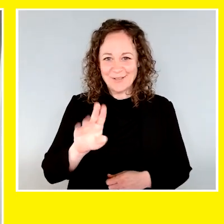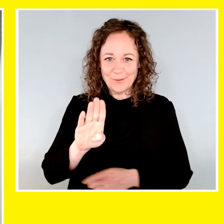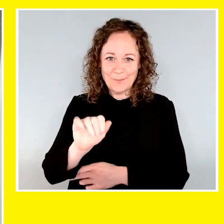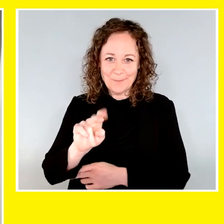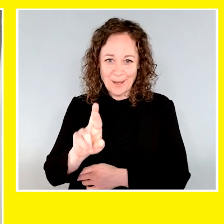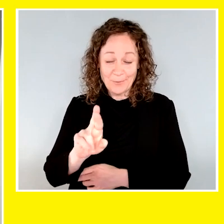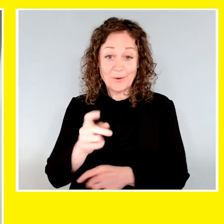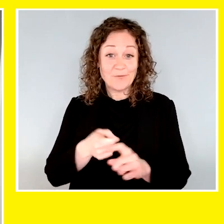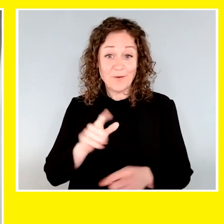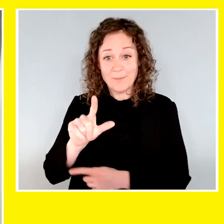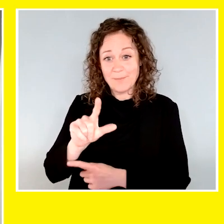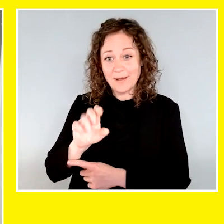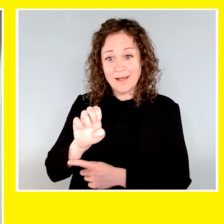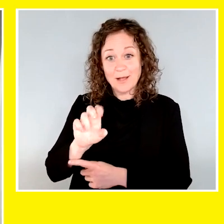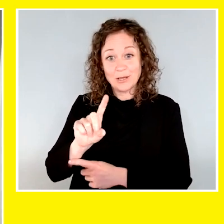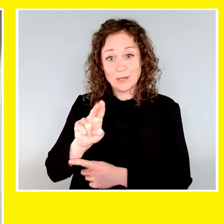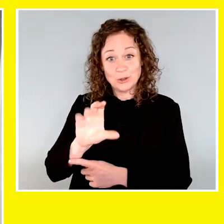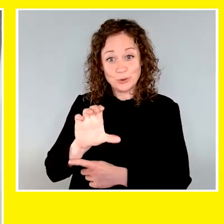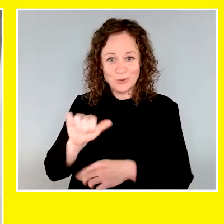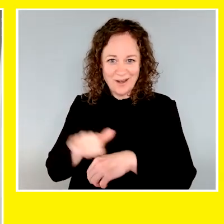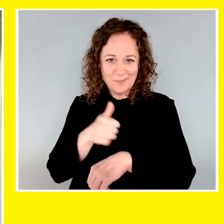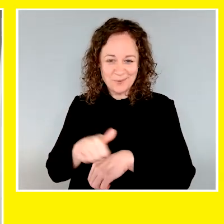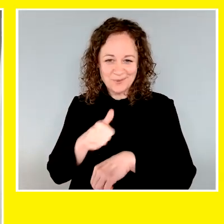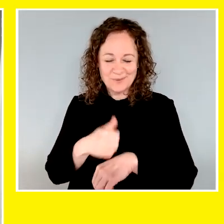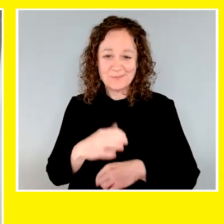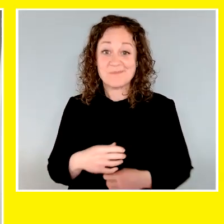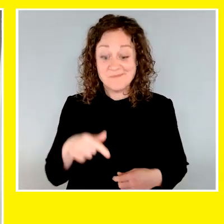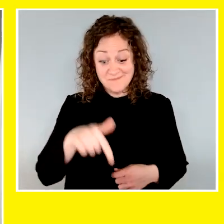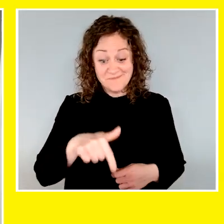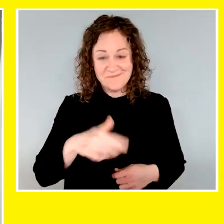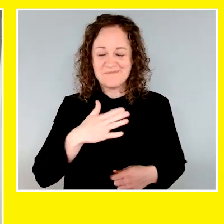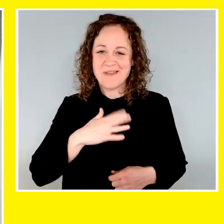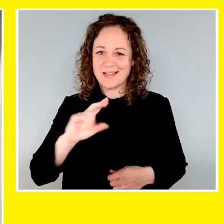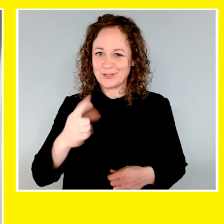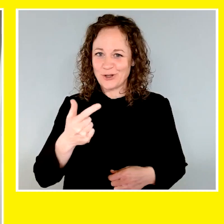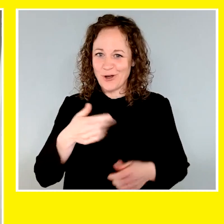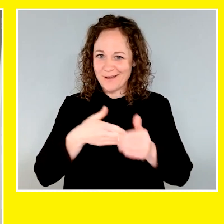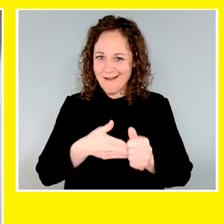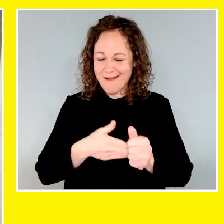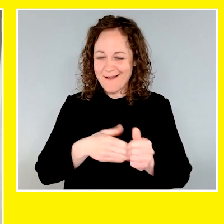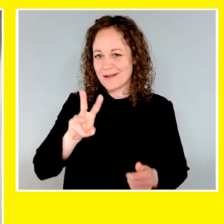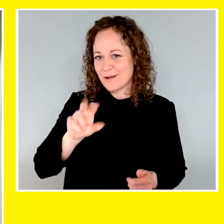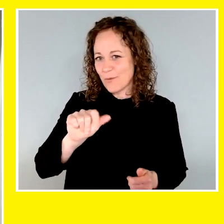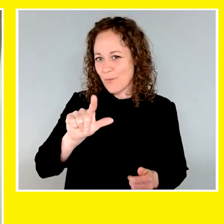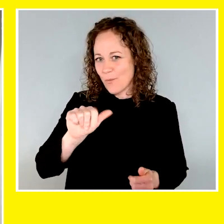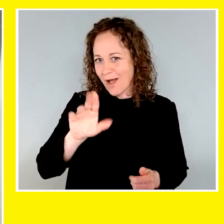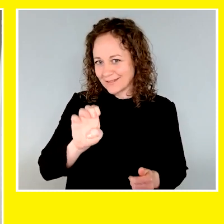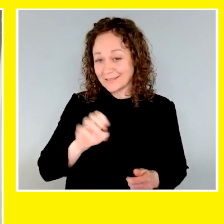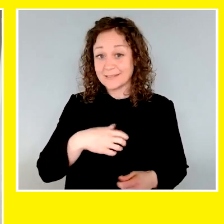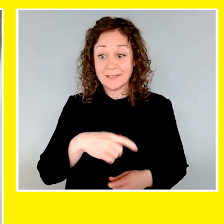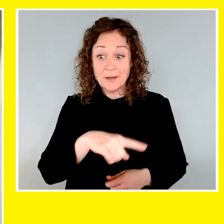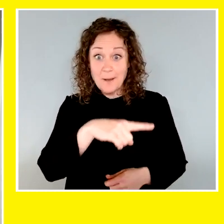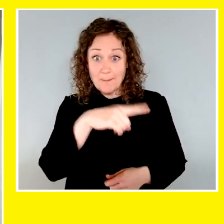Hi, my name is Taylor Bauer and I'm speaking to you from LaDuca, Alberta. And this is my guide dog, Wallace.